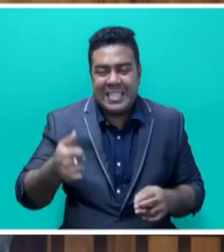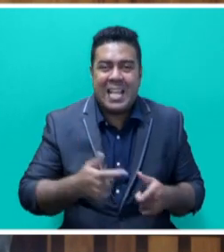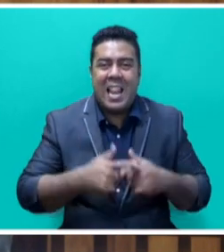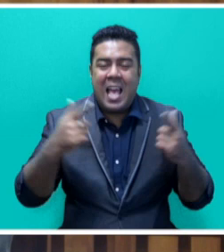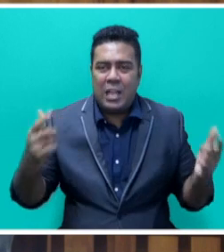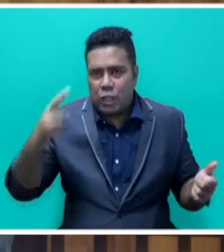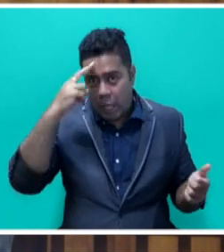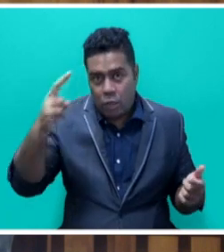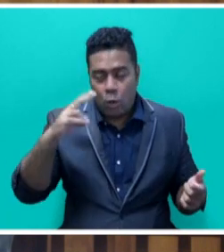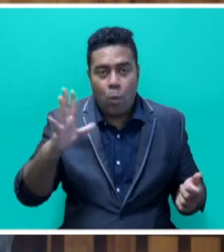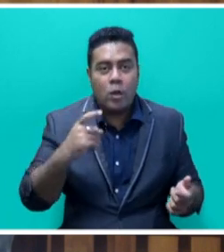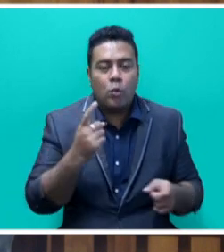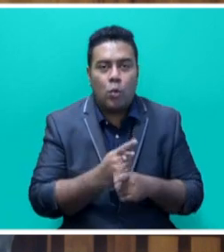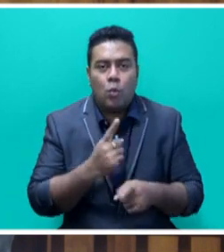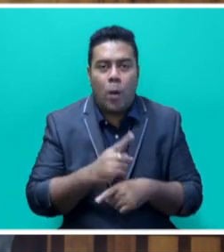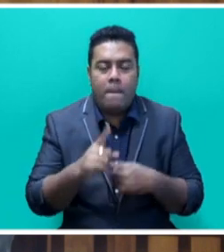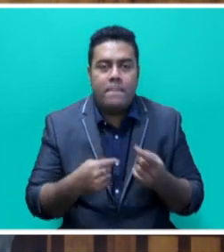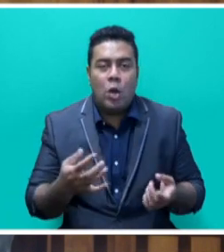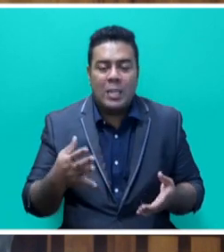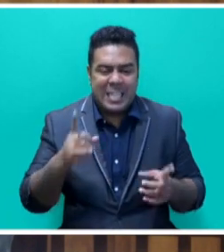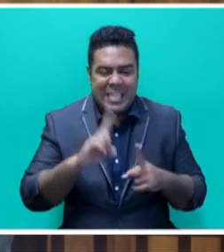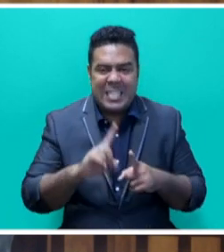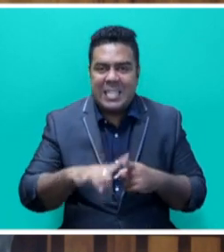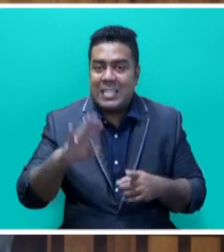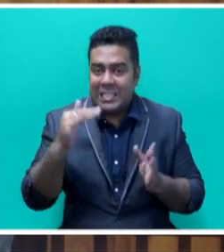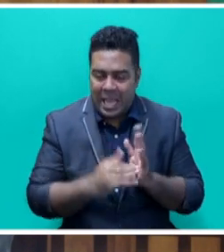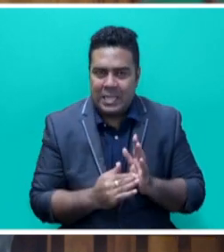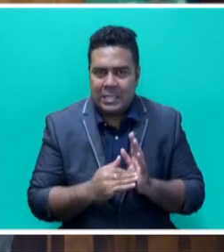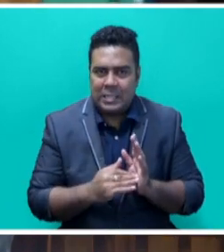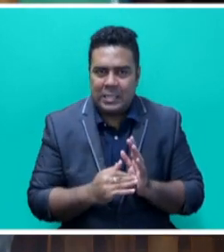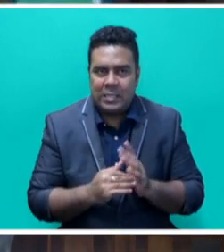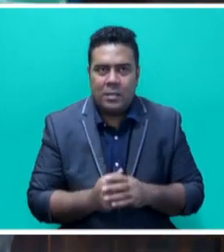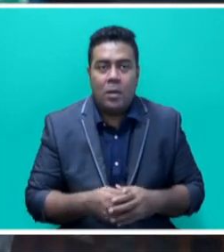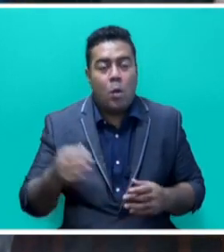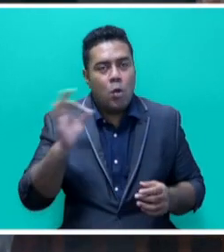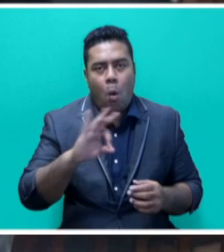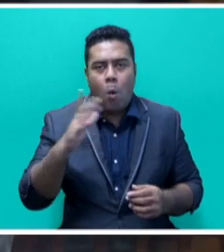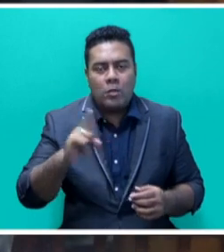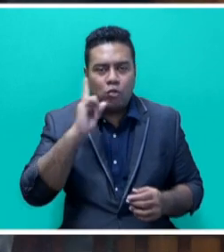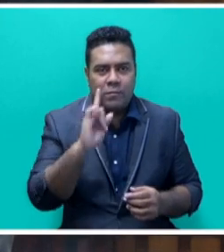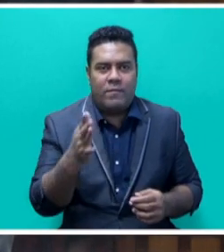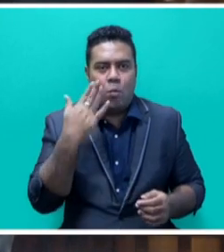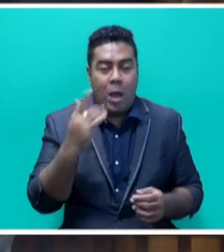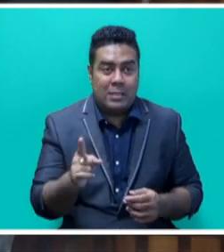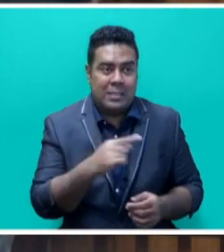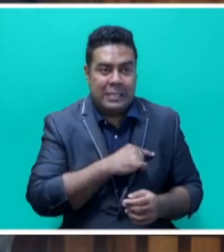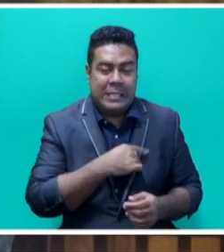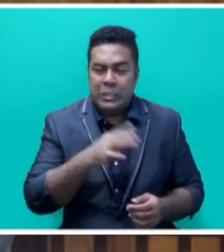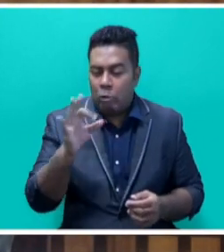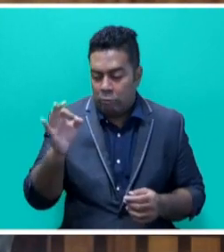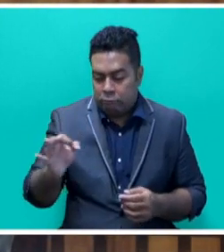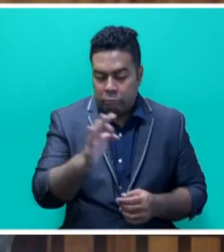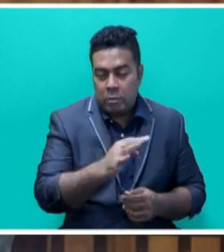when it comes to the size of our Exclusive Economic Zone, or EEZ. No one should view us as a small set of dots on the world